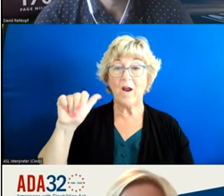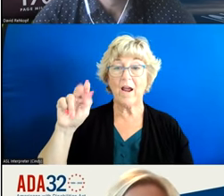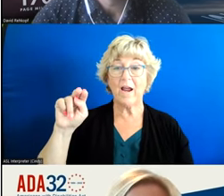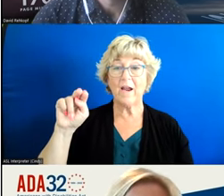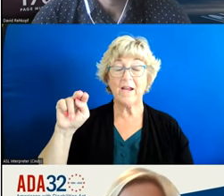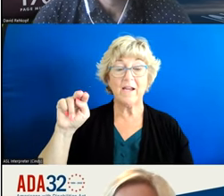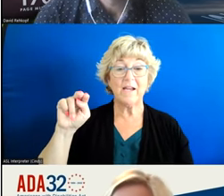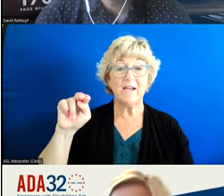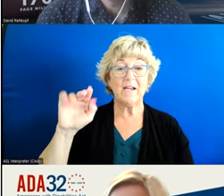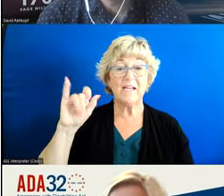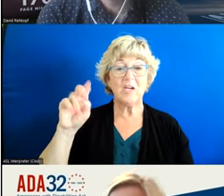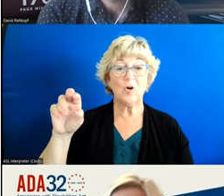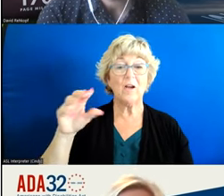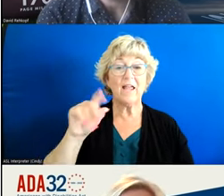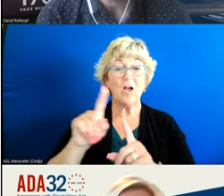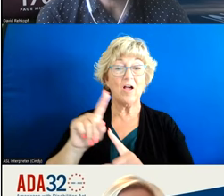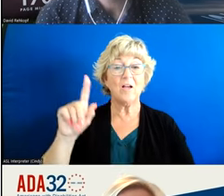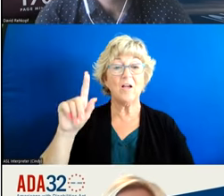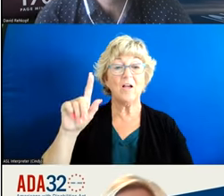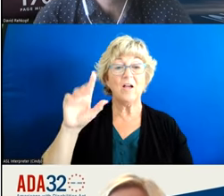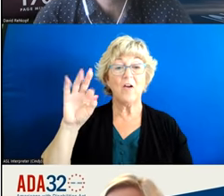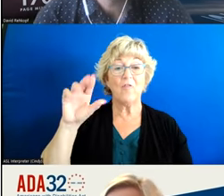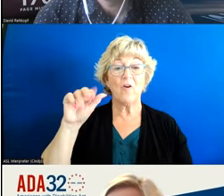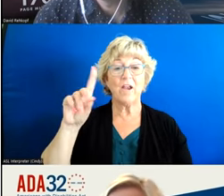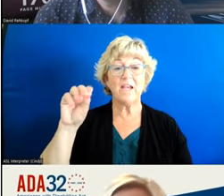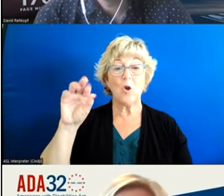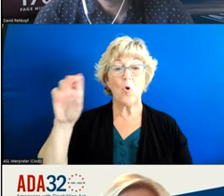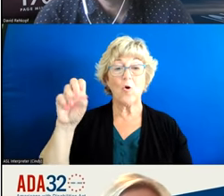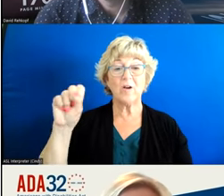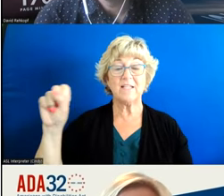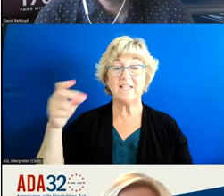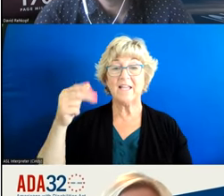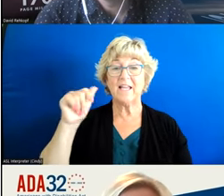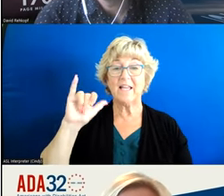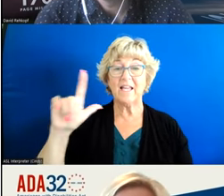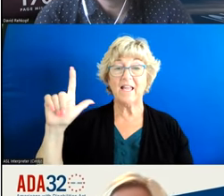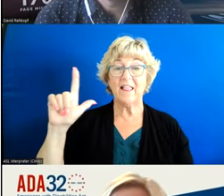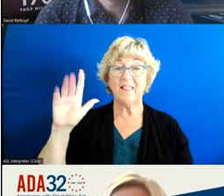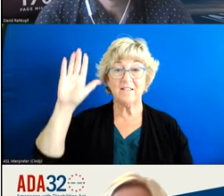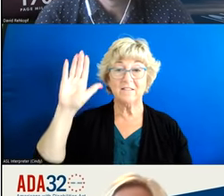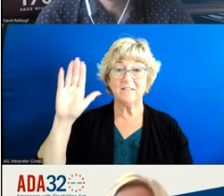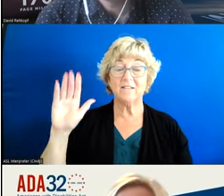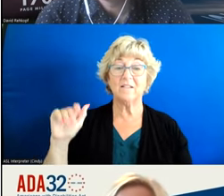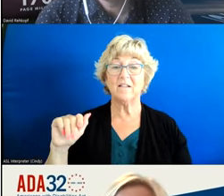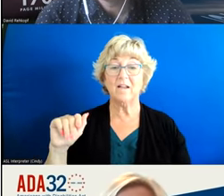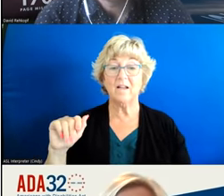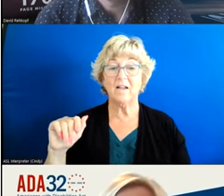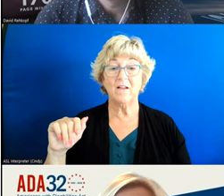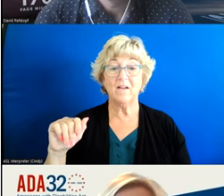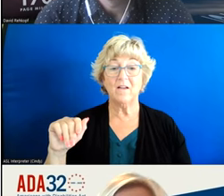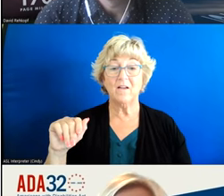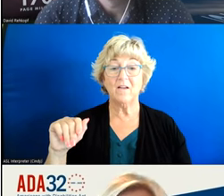fernando torres gills hand is raised so let's let's hear for first from ryan then from fernando and then um